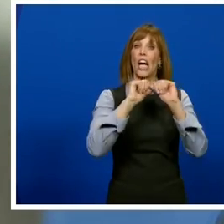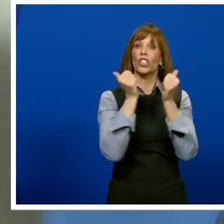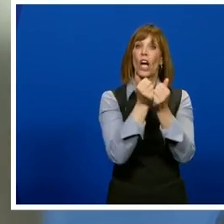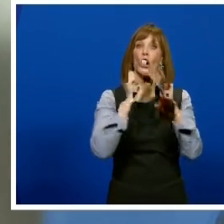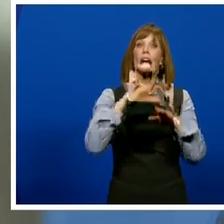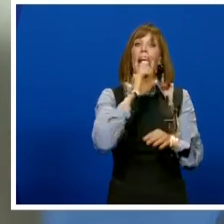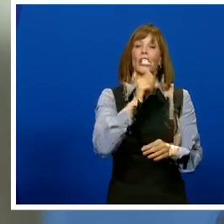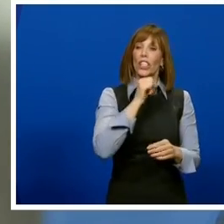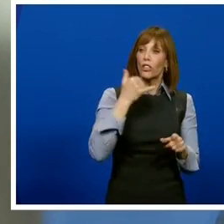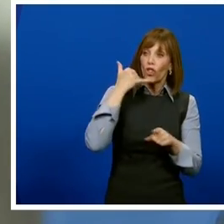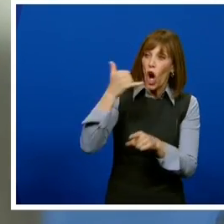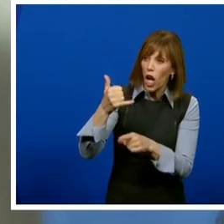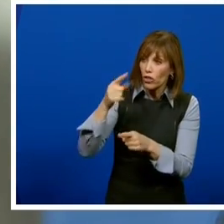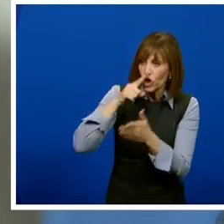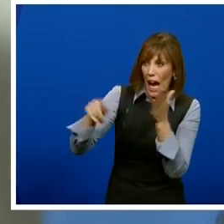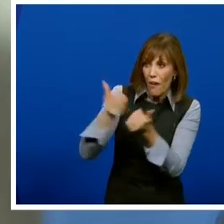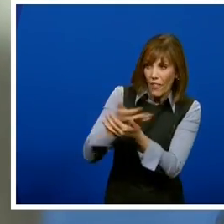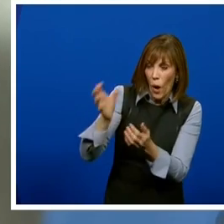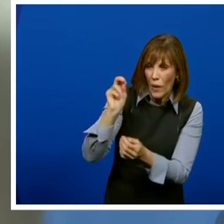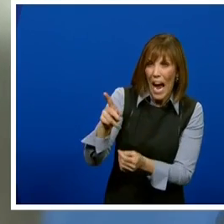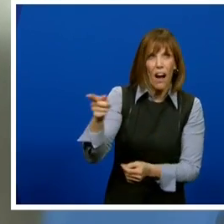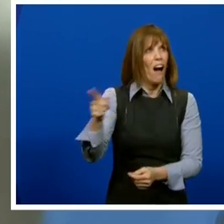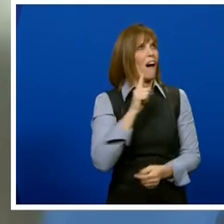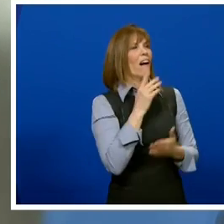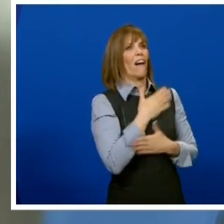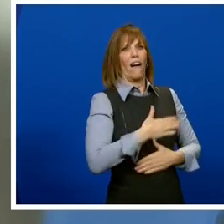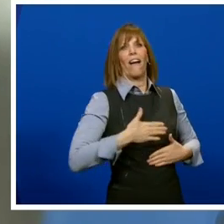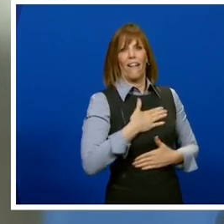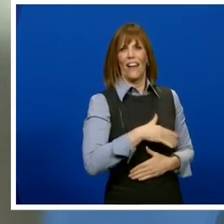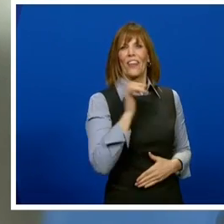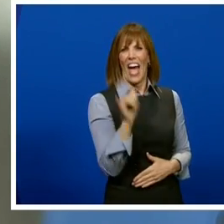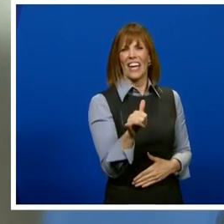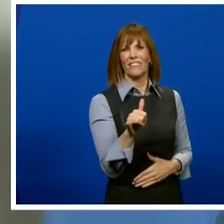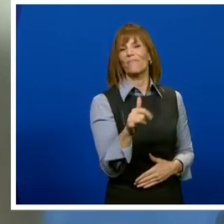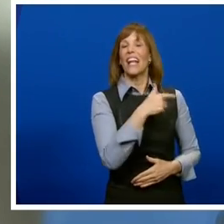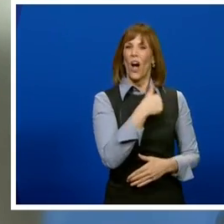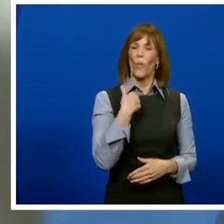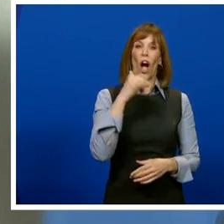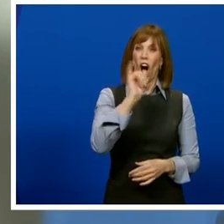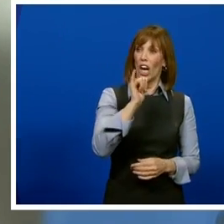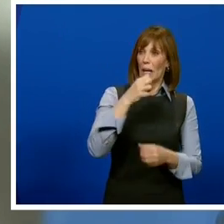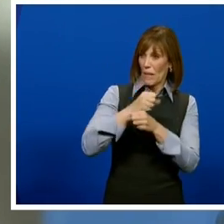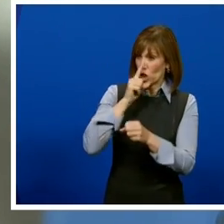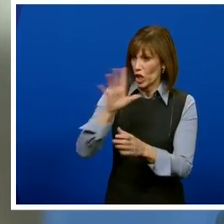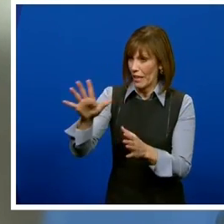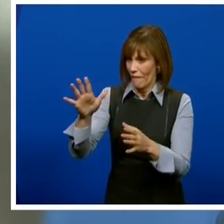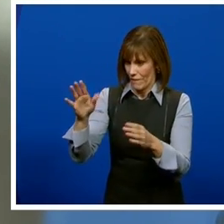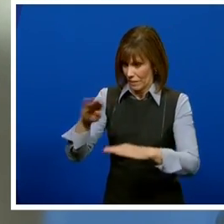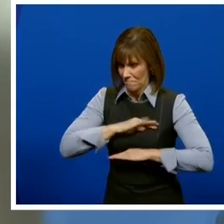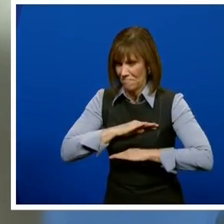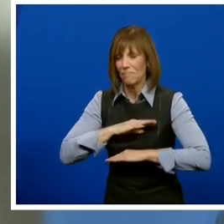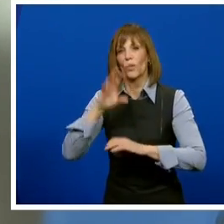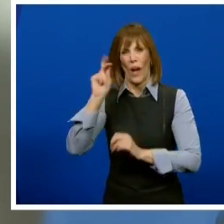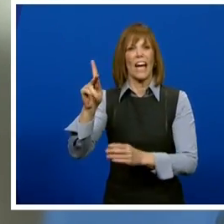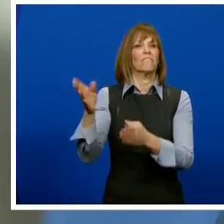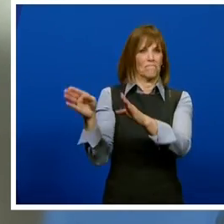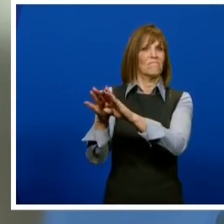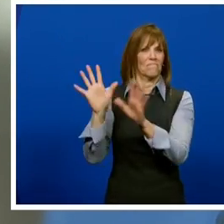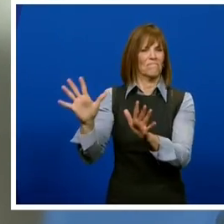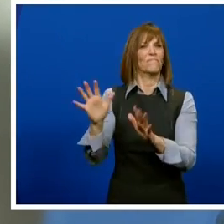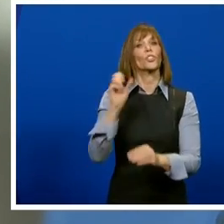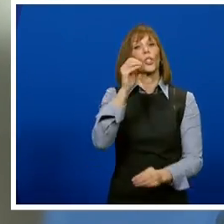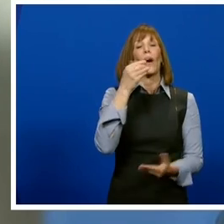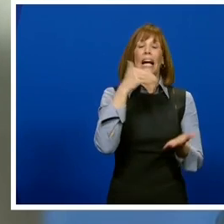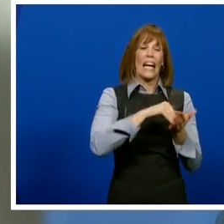their information on to us, and even for us to reach back out to ensure that that was a closed loop. Again, thank